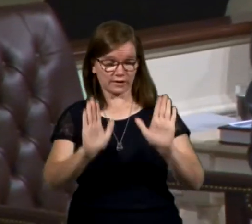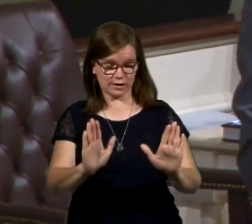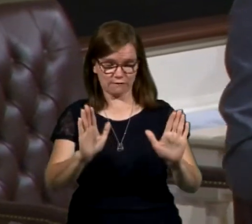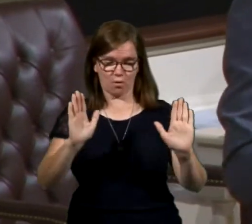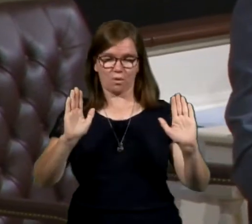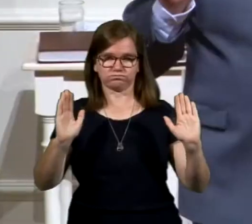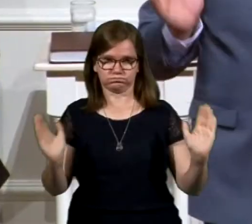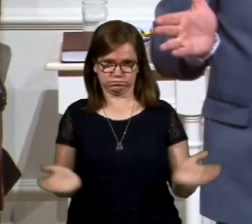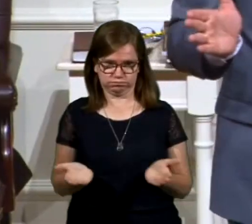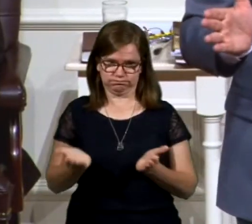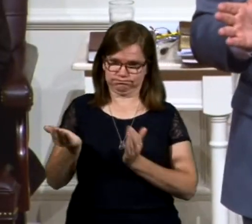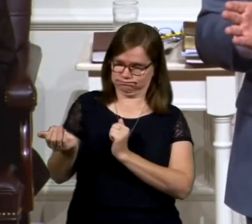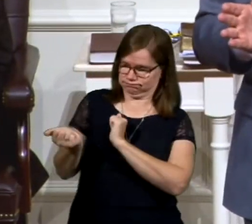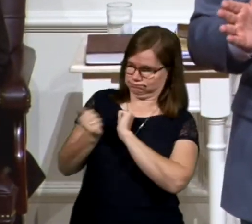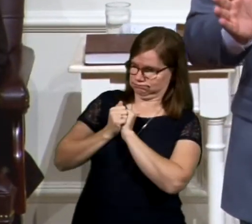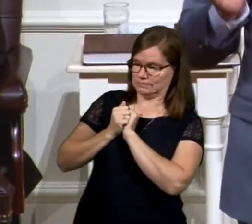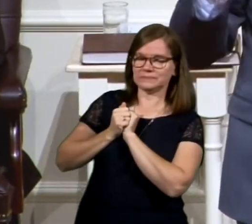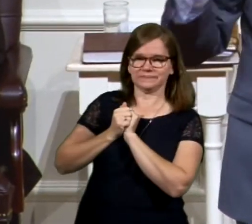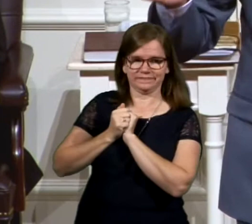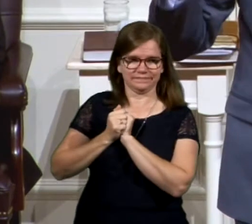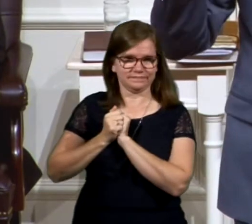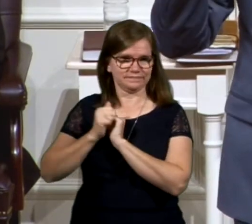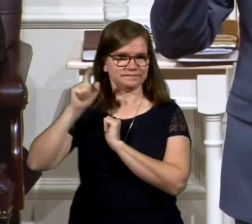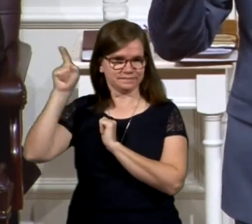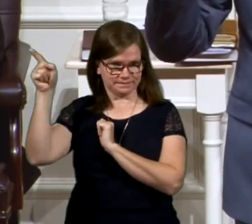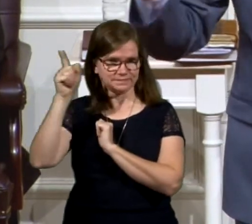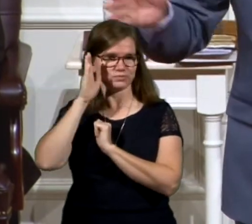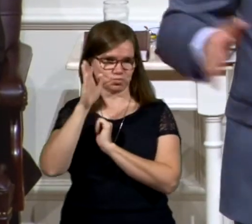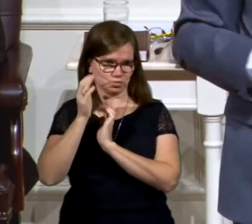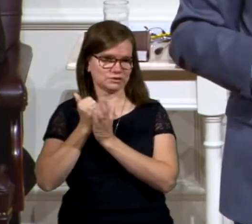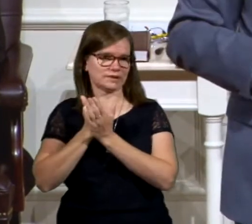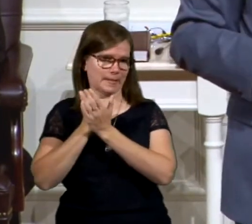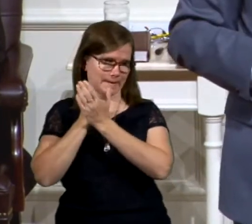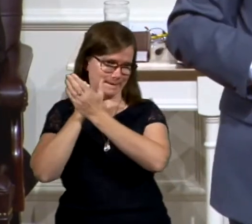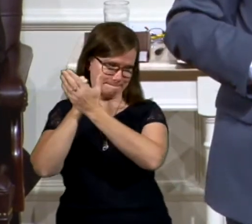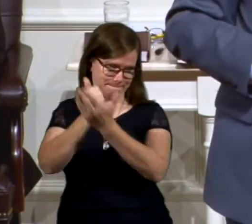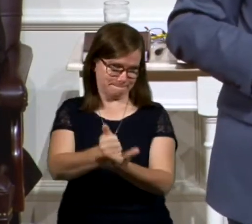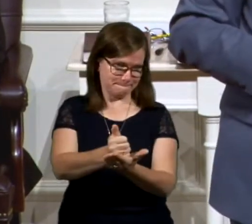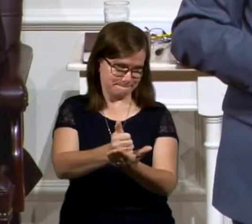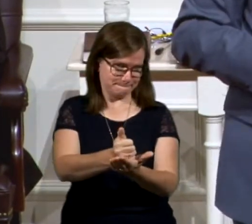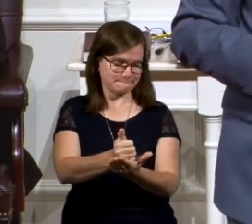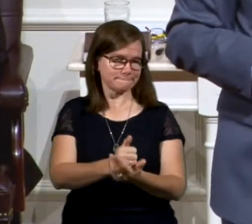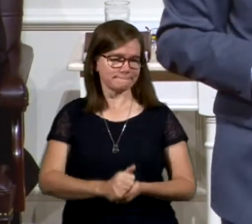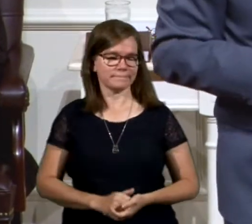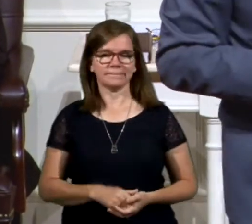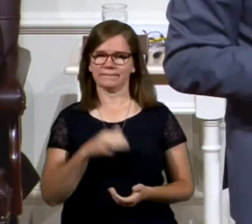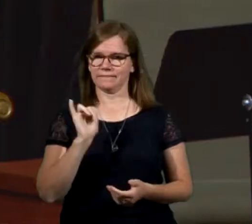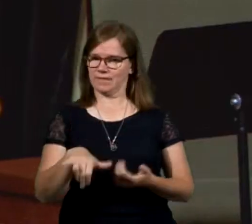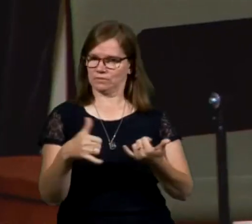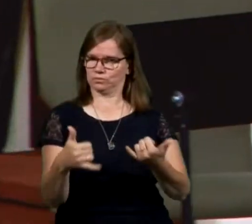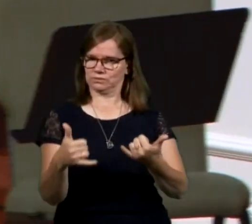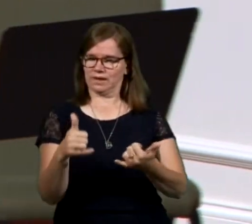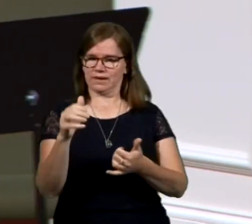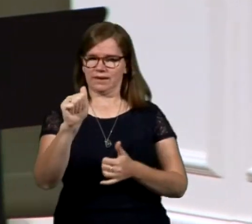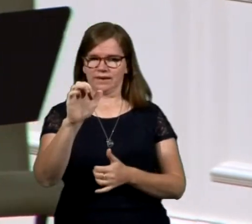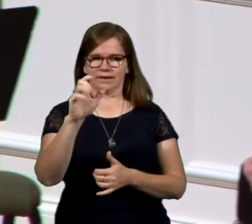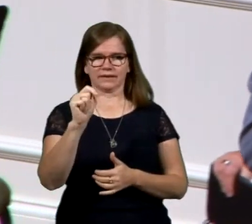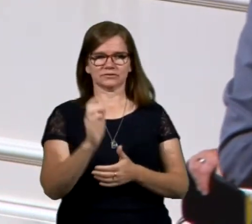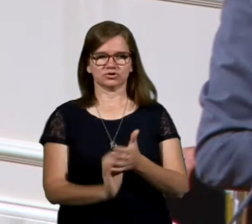and his omnipotence. He is going to help you. And that is the story today in Acts chapter 23.